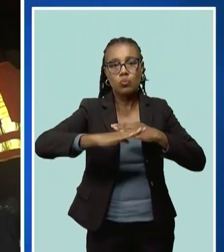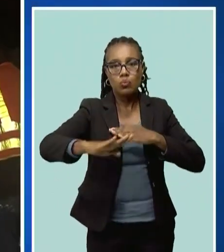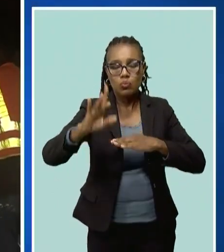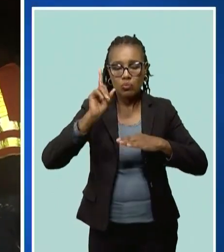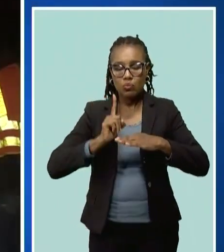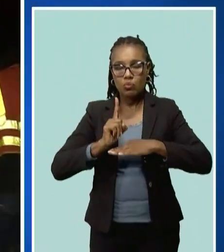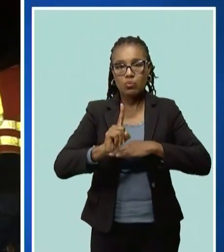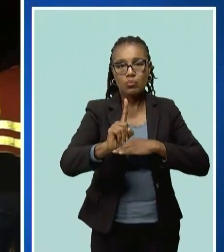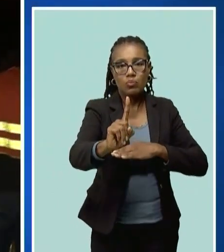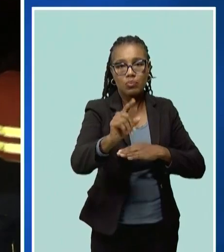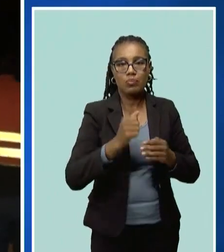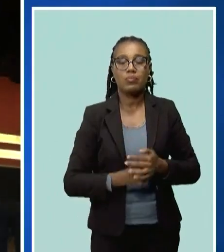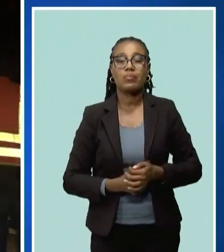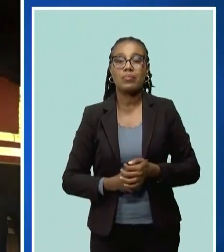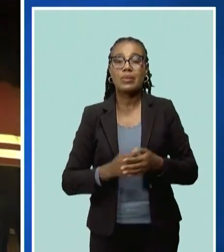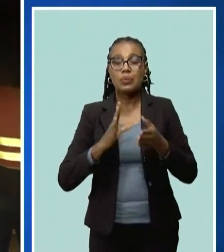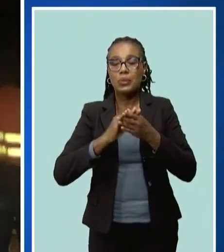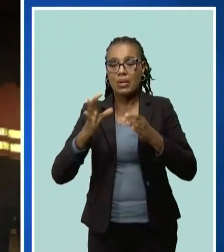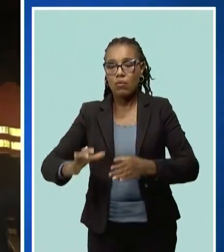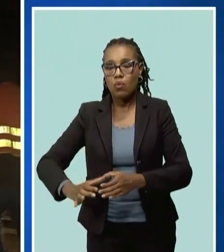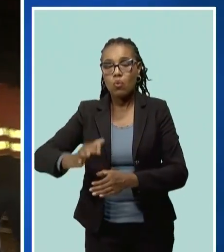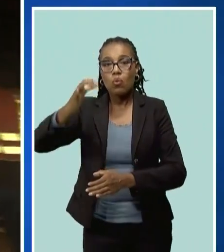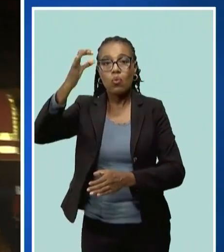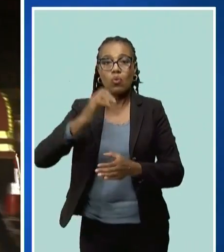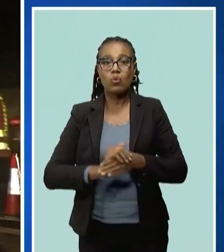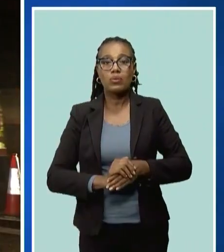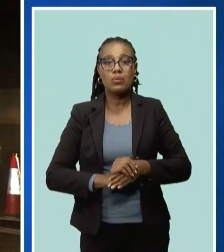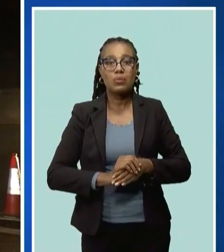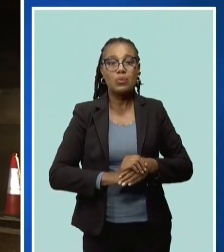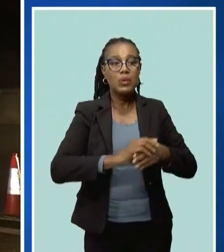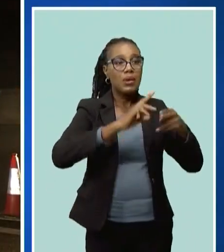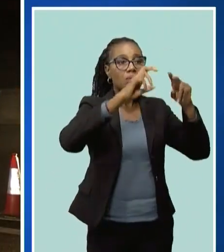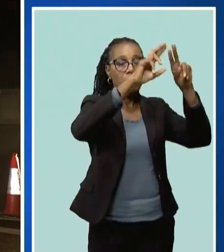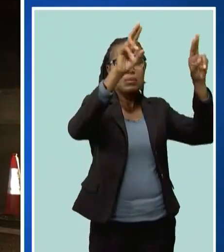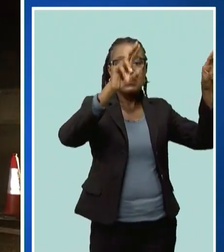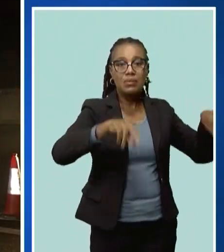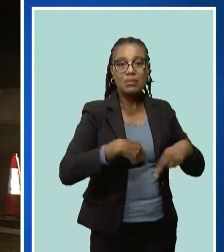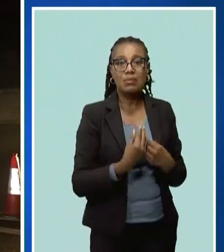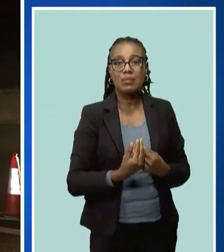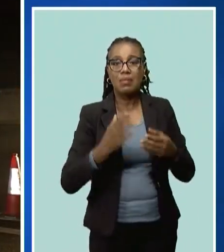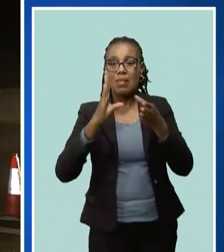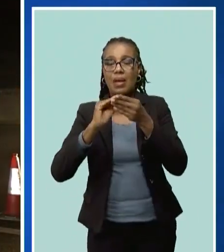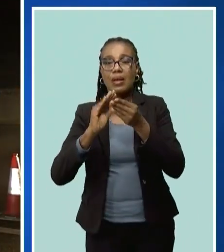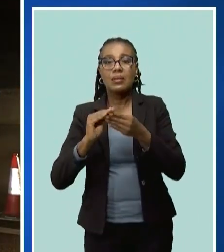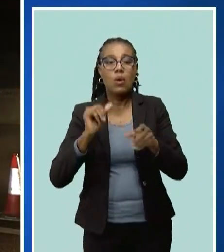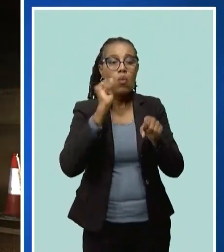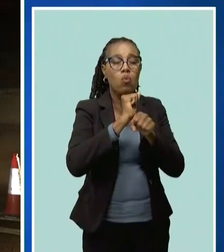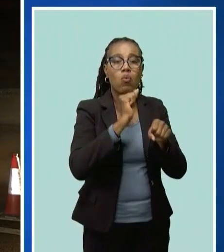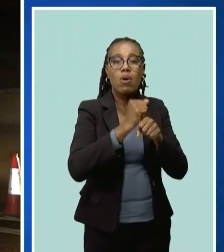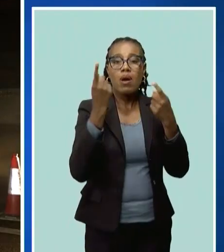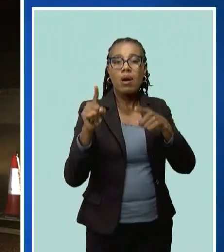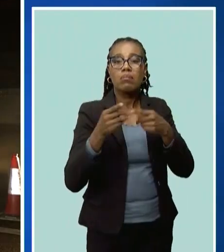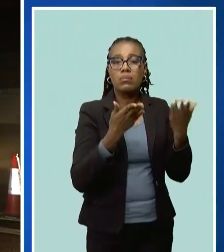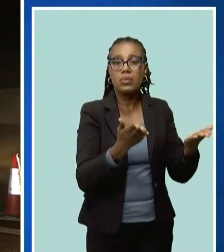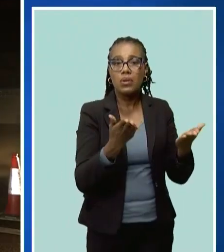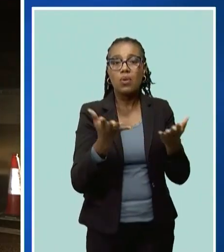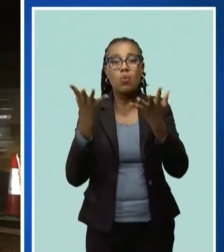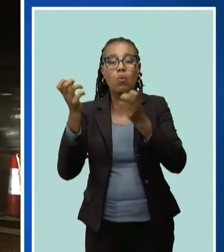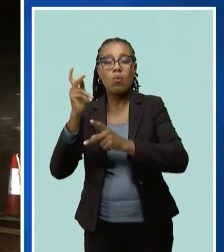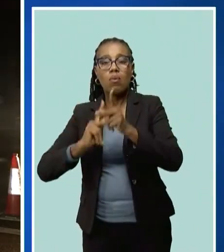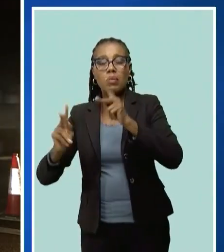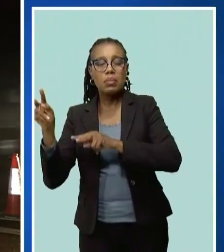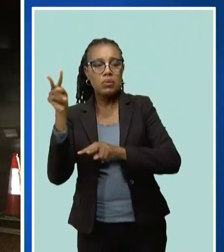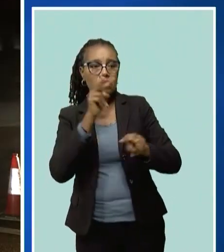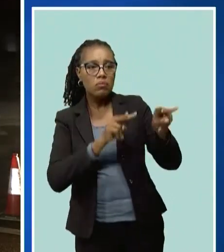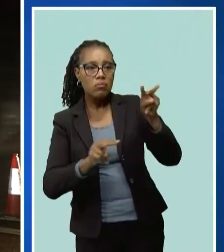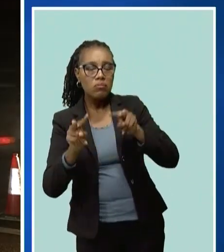cut signs and cones that indicate that work is going on, but we need people to pay great attention to what is